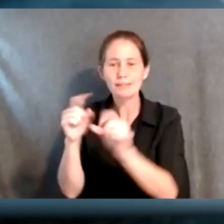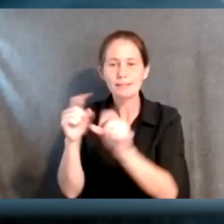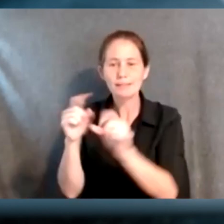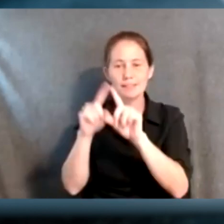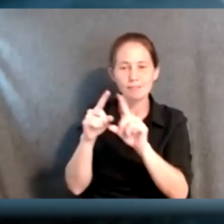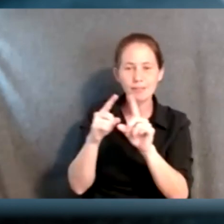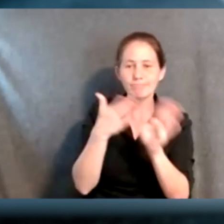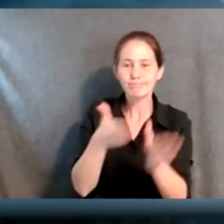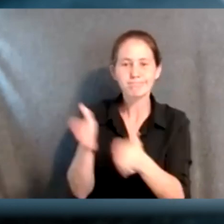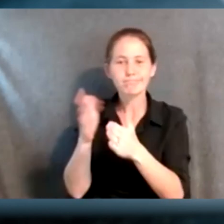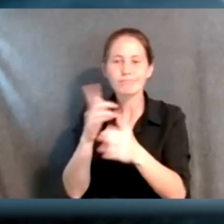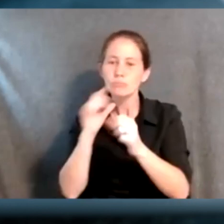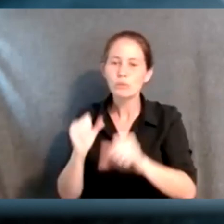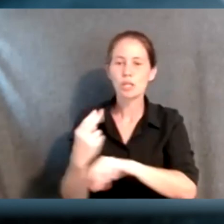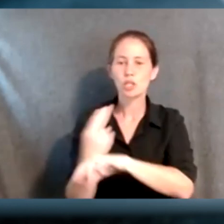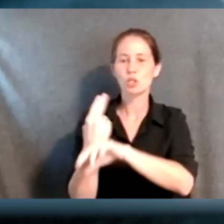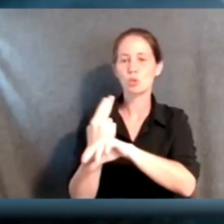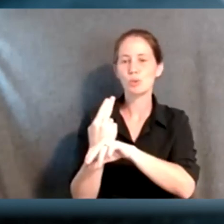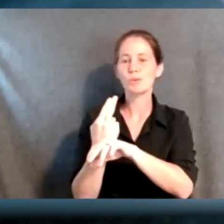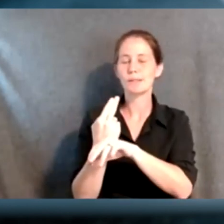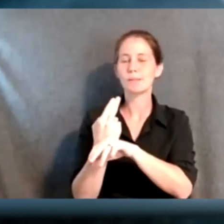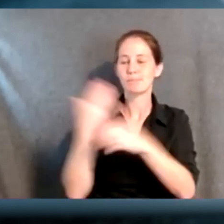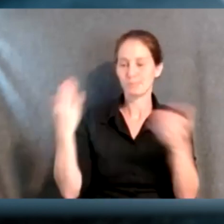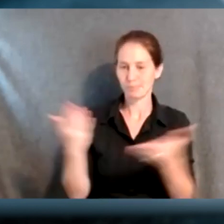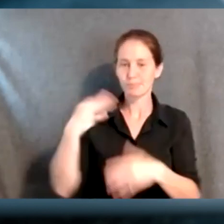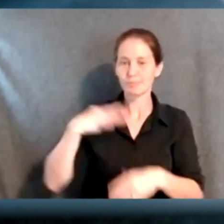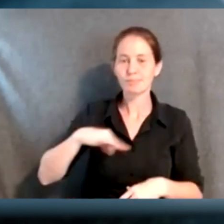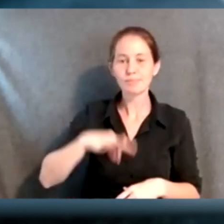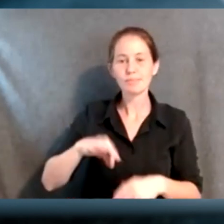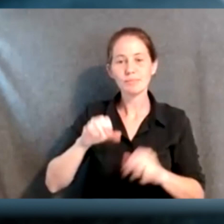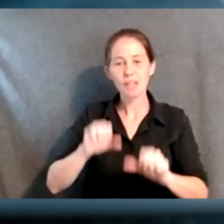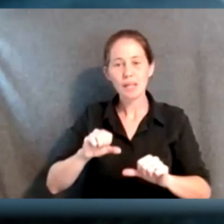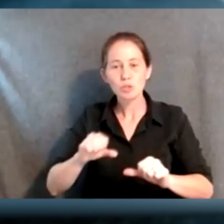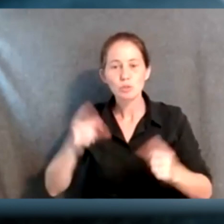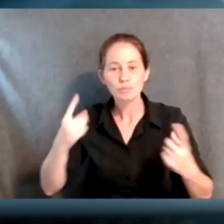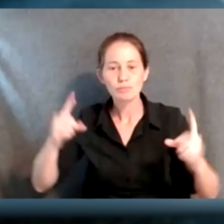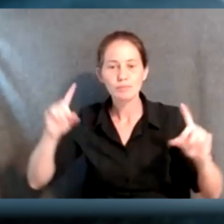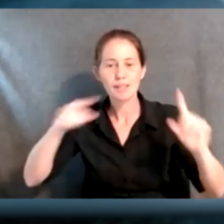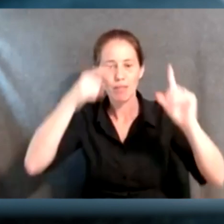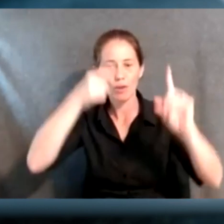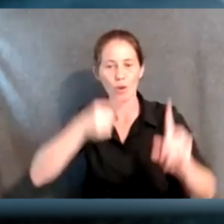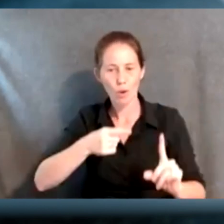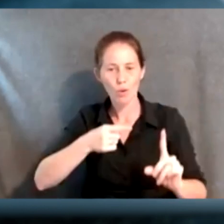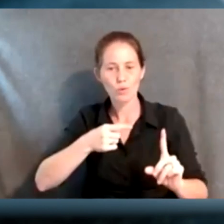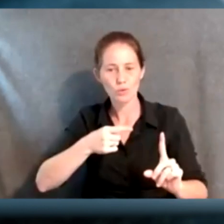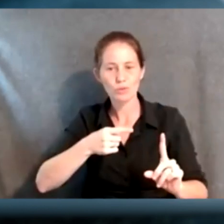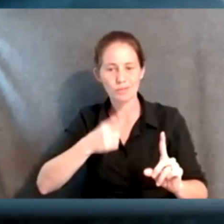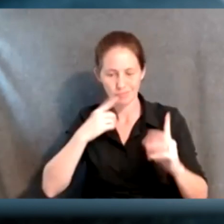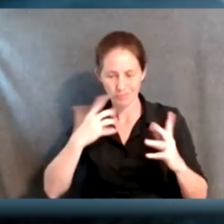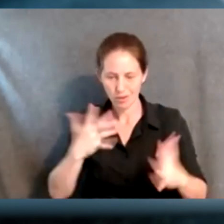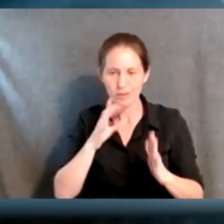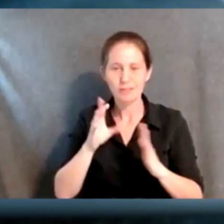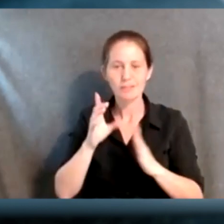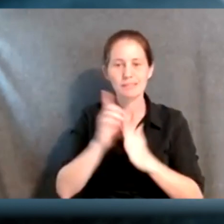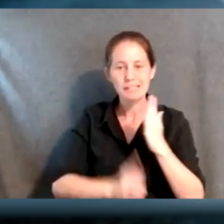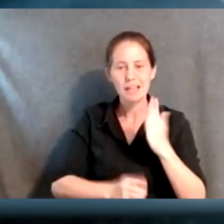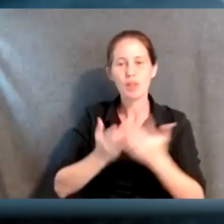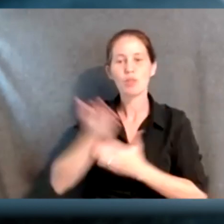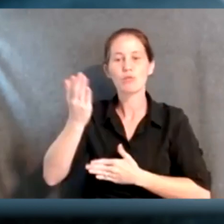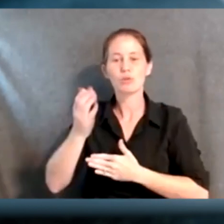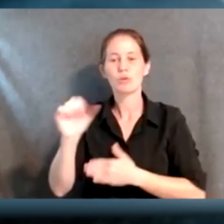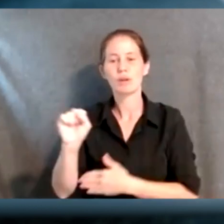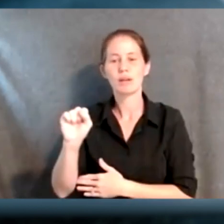implement and deploy here in the city of Pittsburgh to achieve some of the outcomes that are designed through the SDG process.